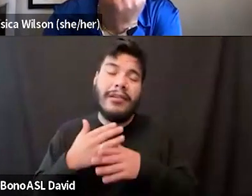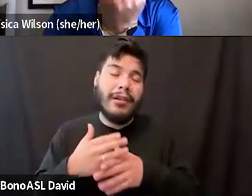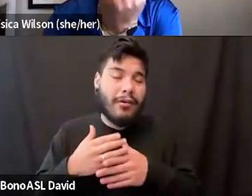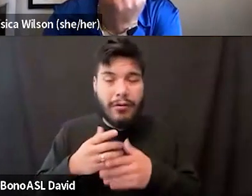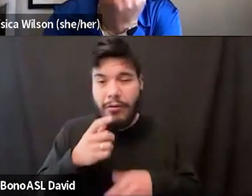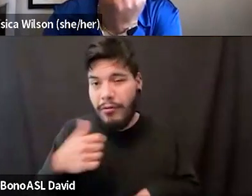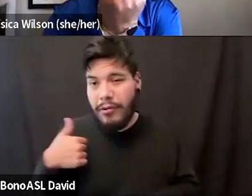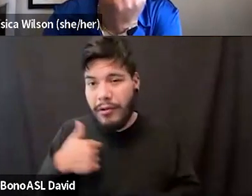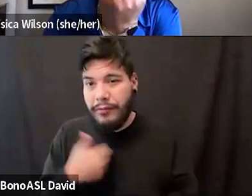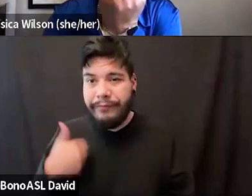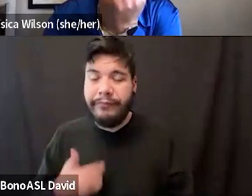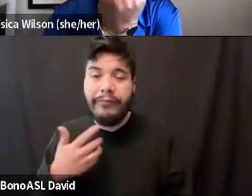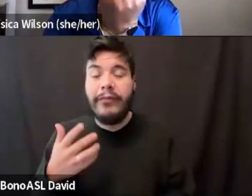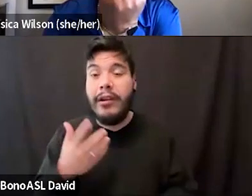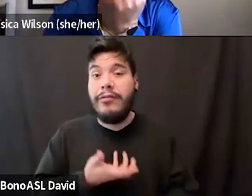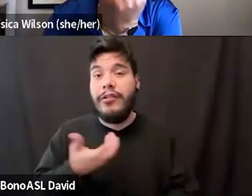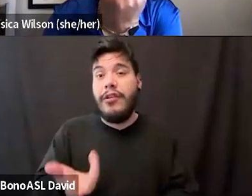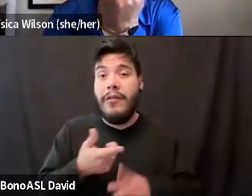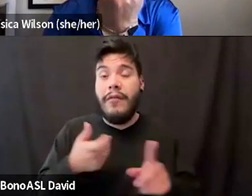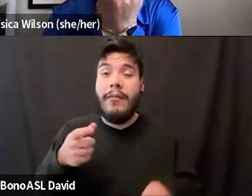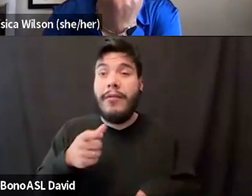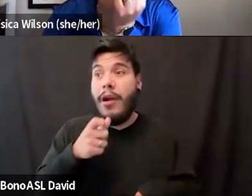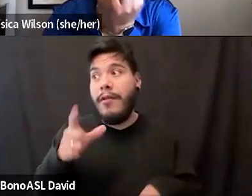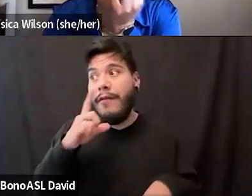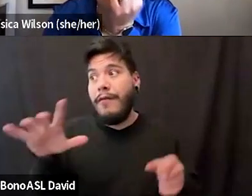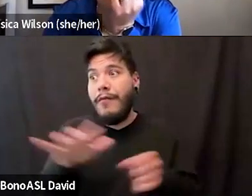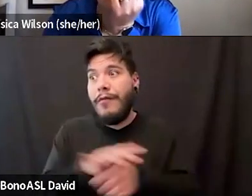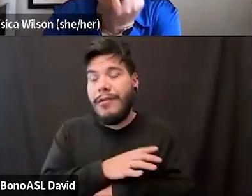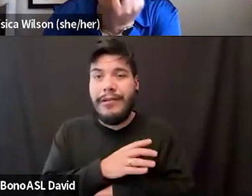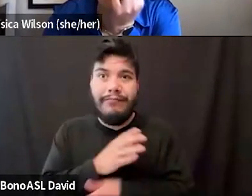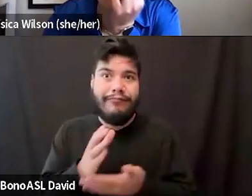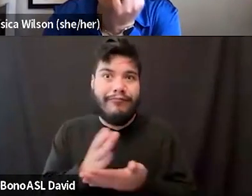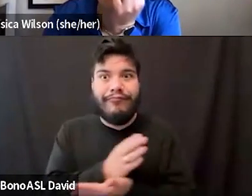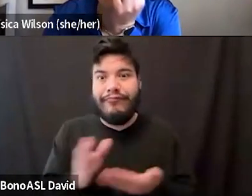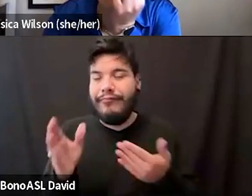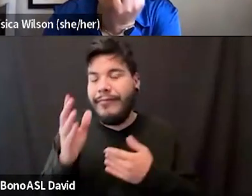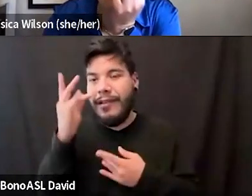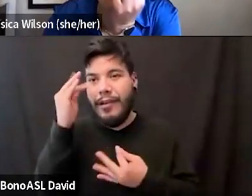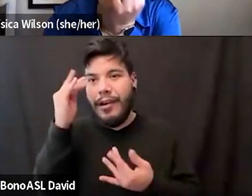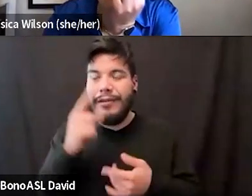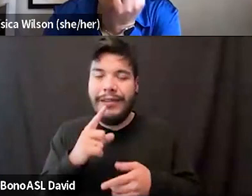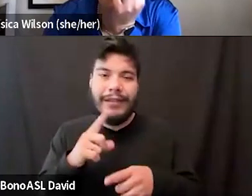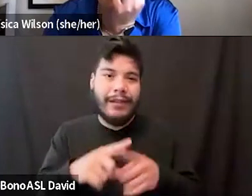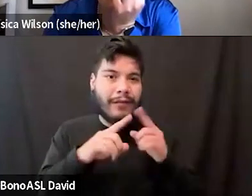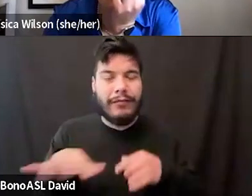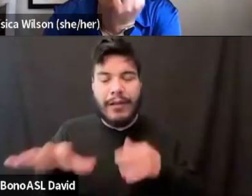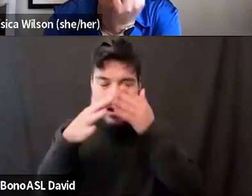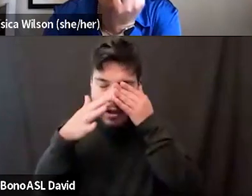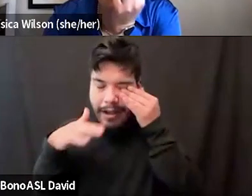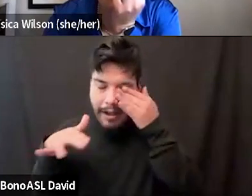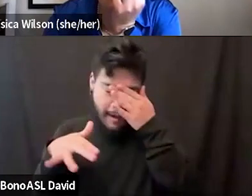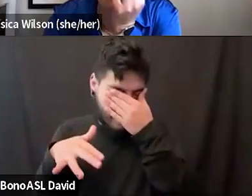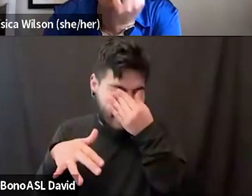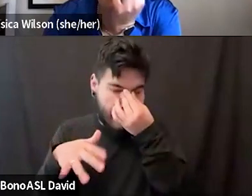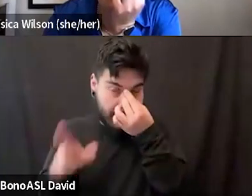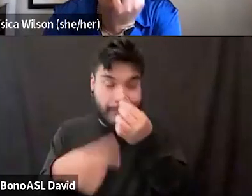share from the not fully baked ideas and like, you know, all of the different spaces that, you know, just having a conversation. So